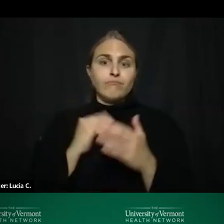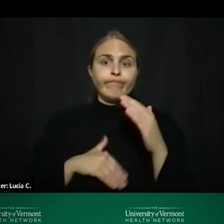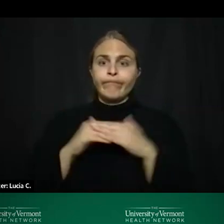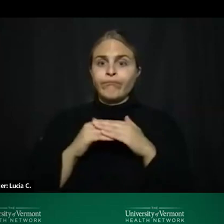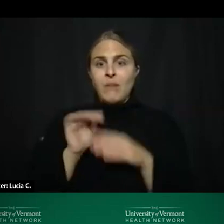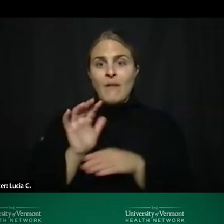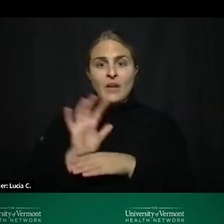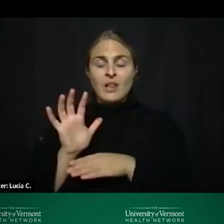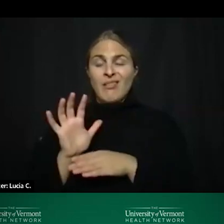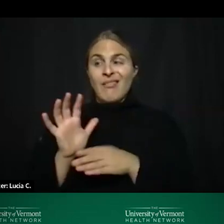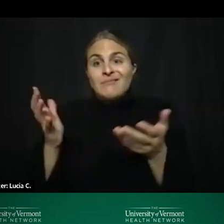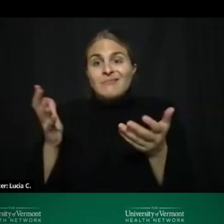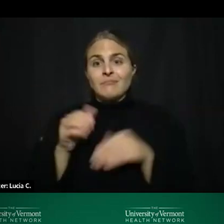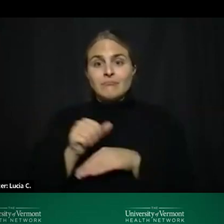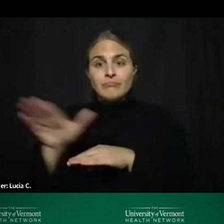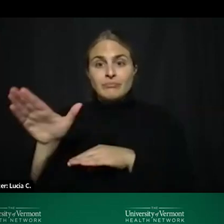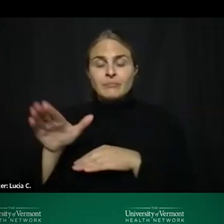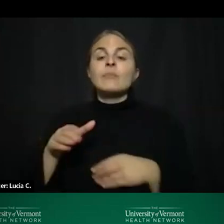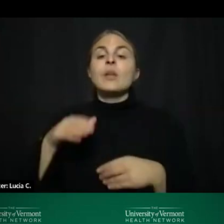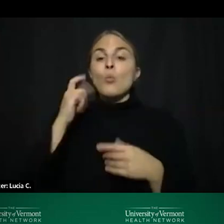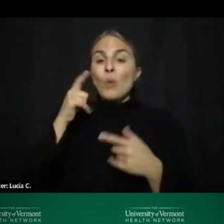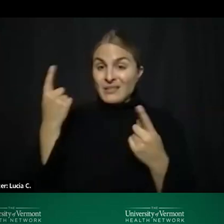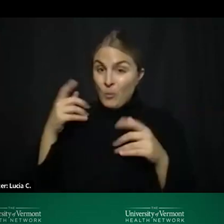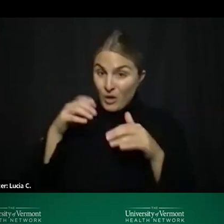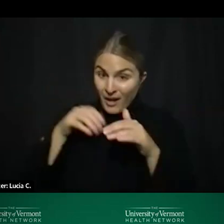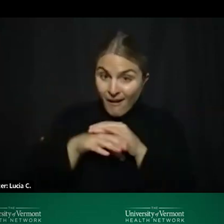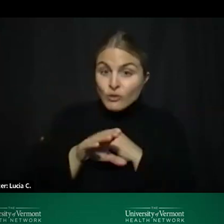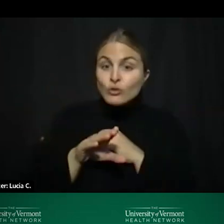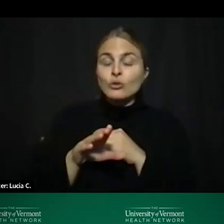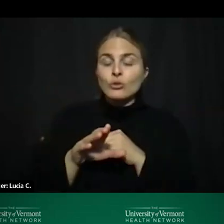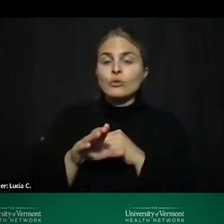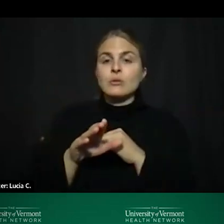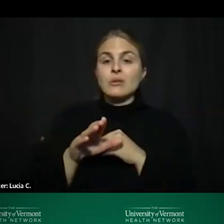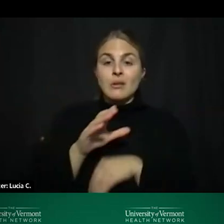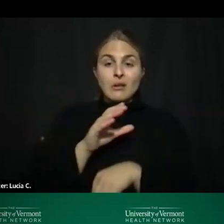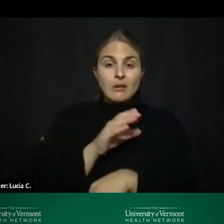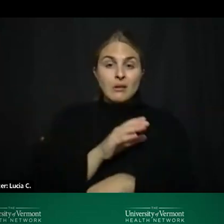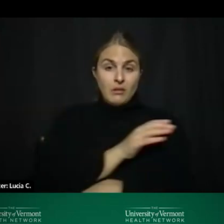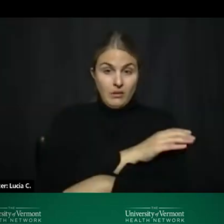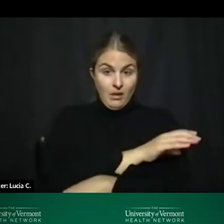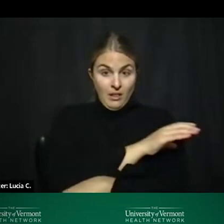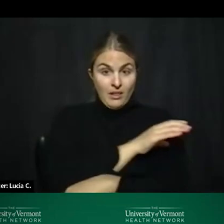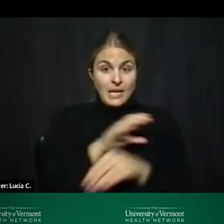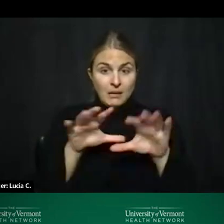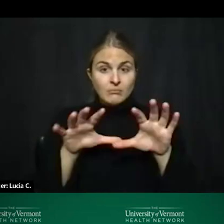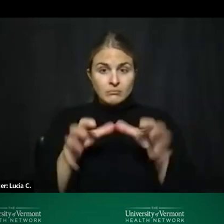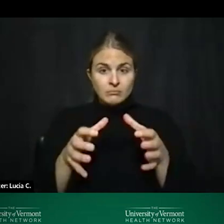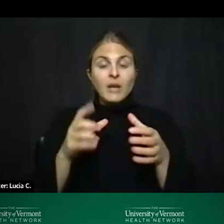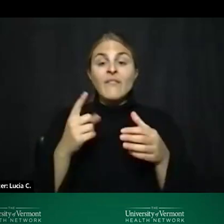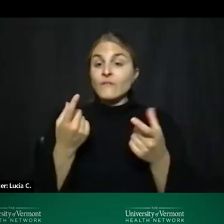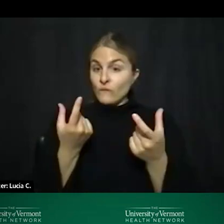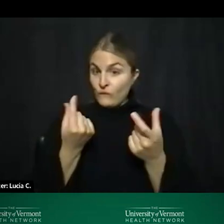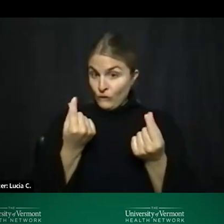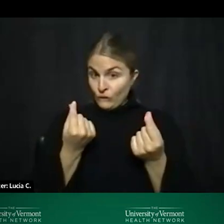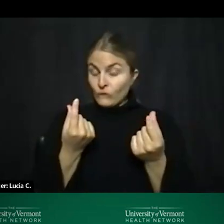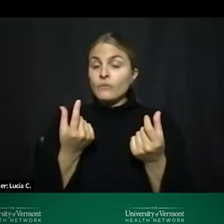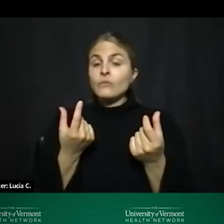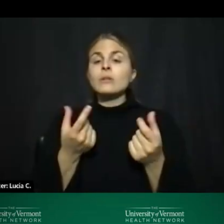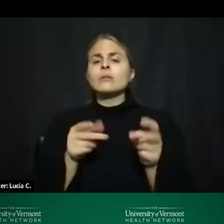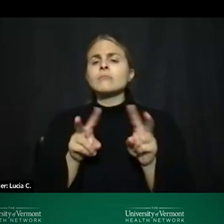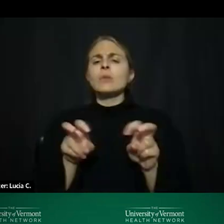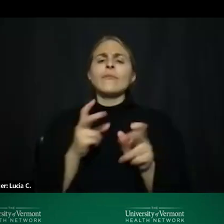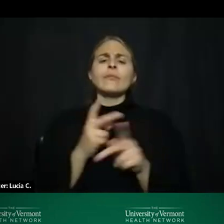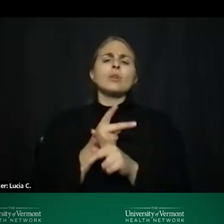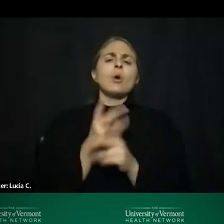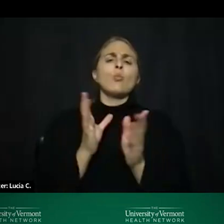'clock when we have a guest enters who enters the the clinic the first thing we'll start doing is planning on what